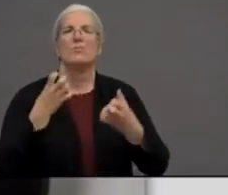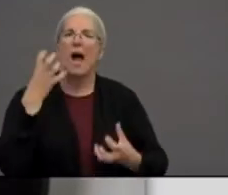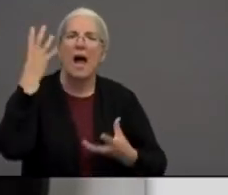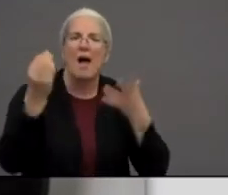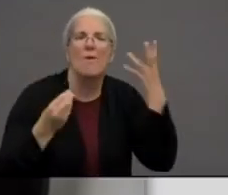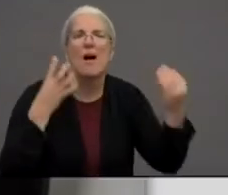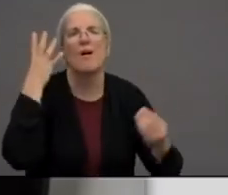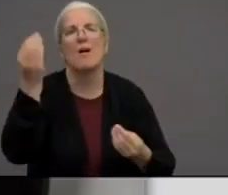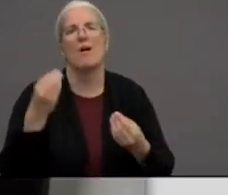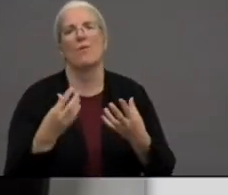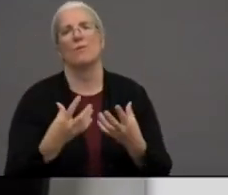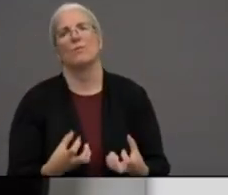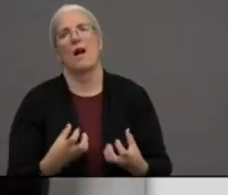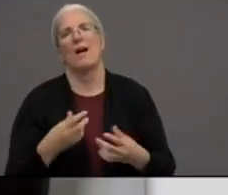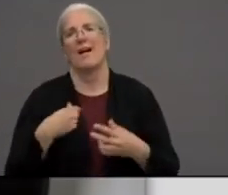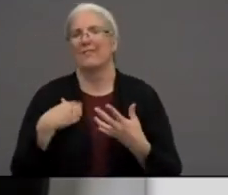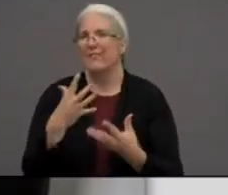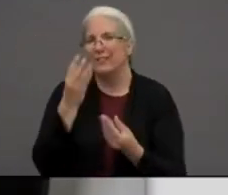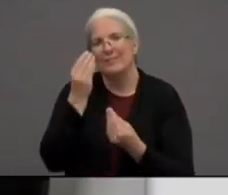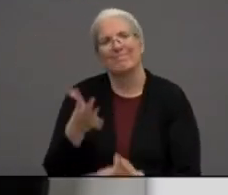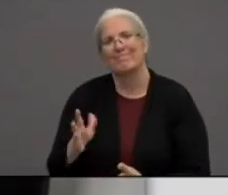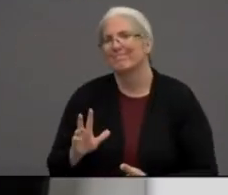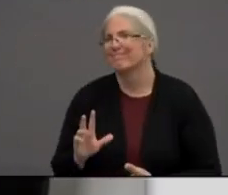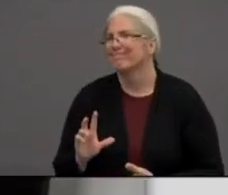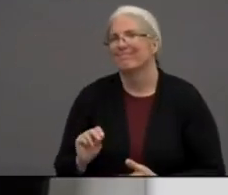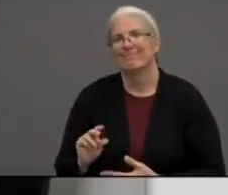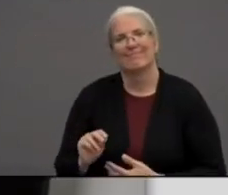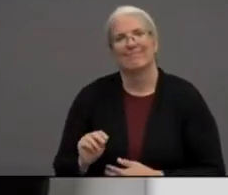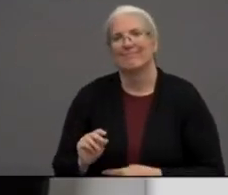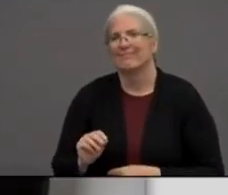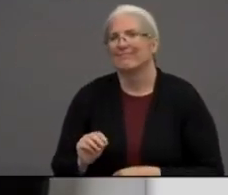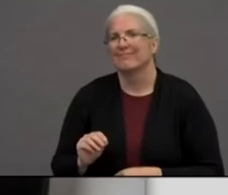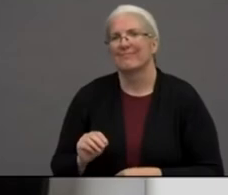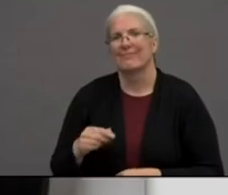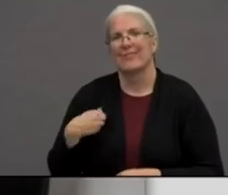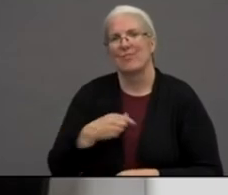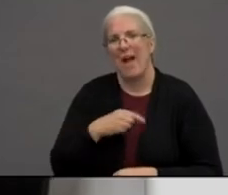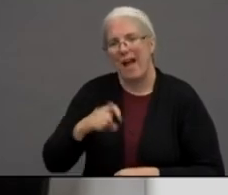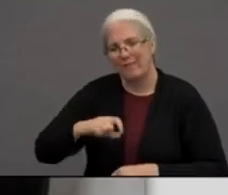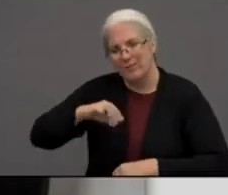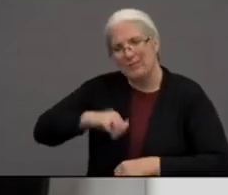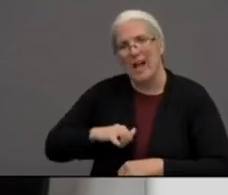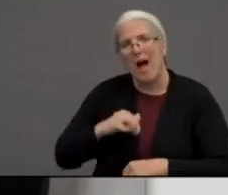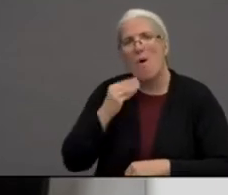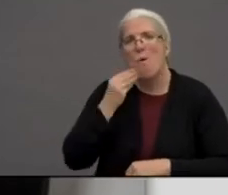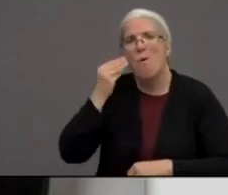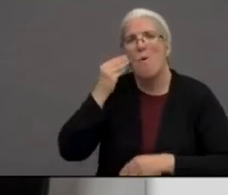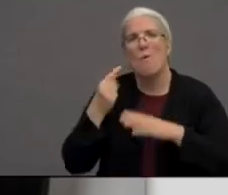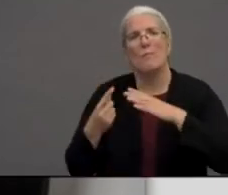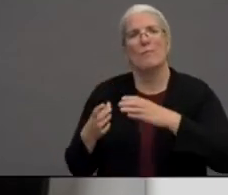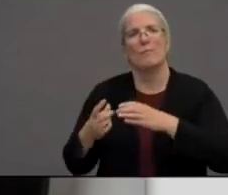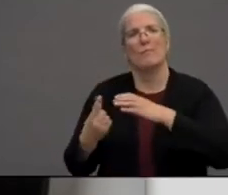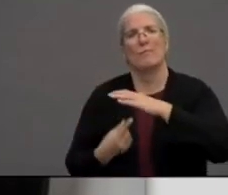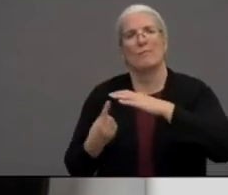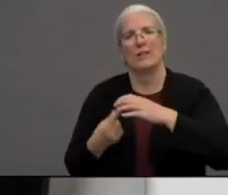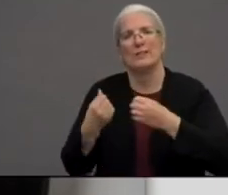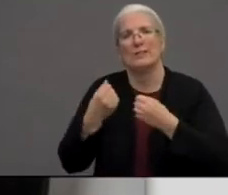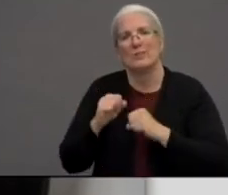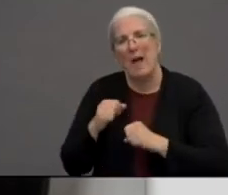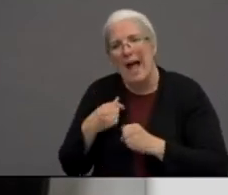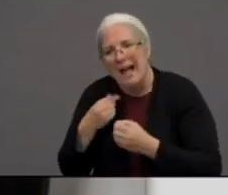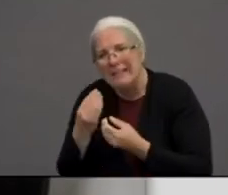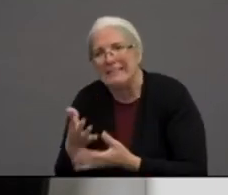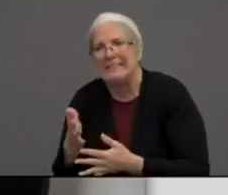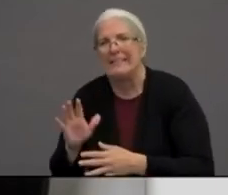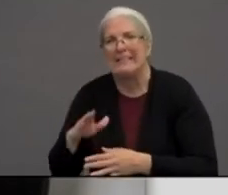upfront with him from the very beginning about what's happening and just validating that this is a really hard experience